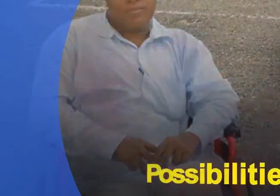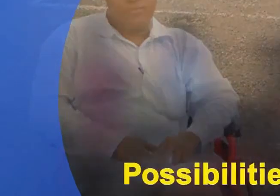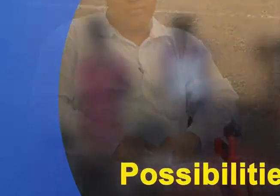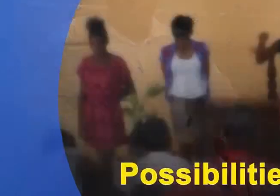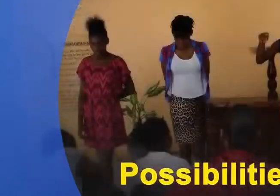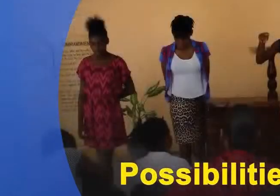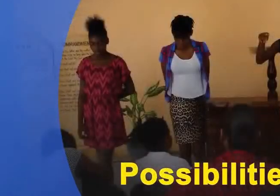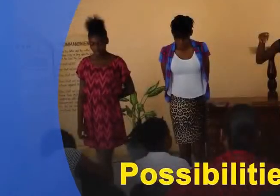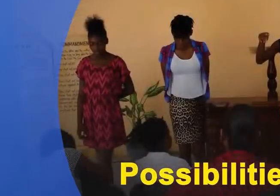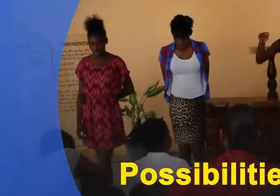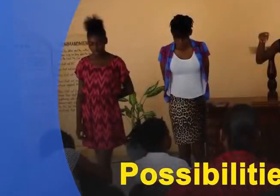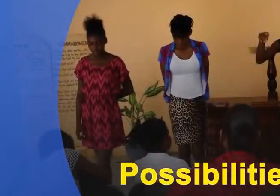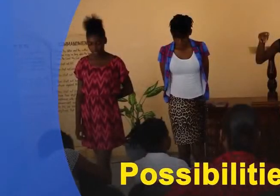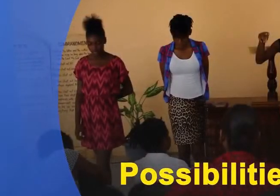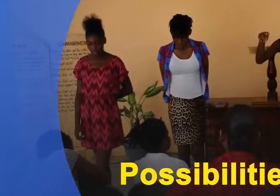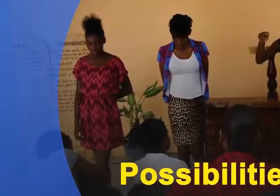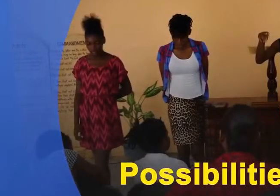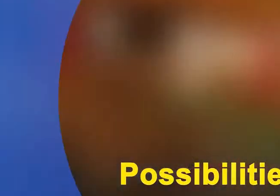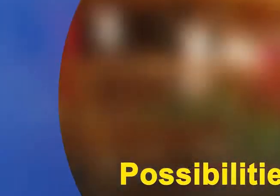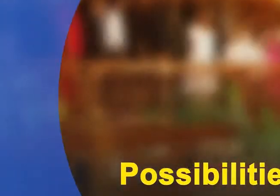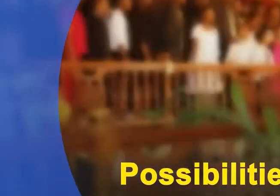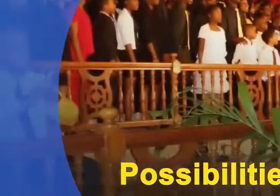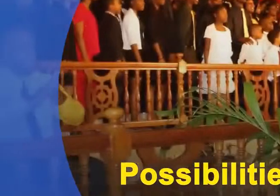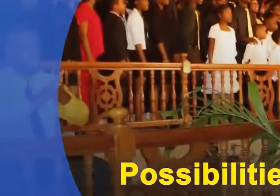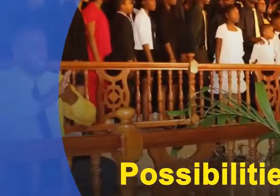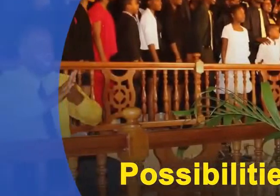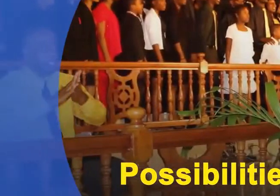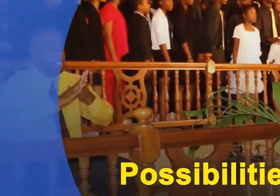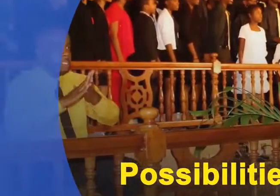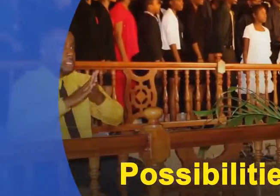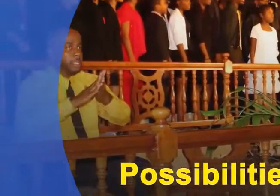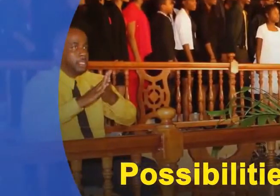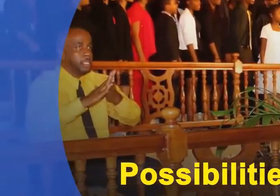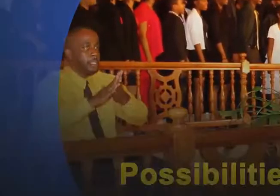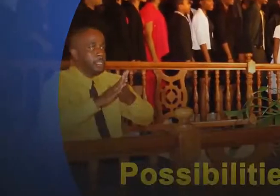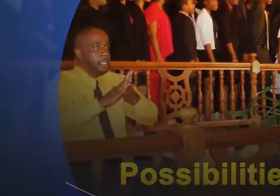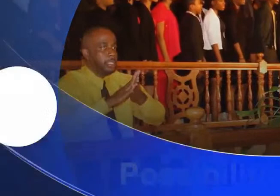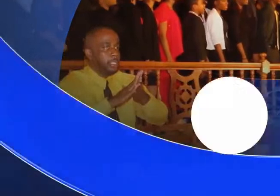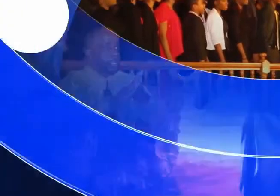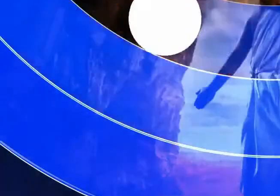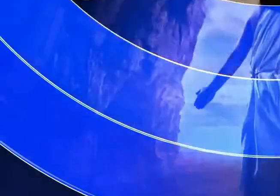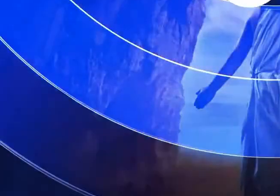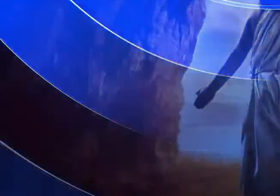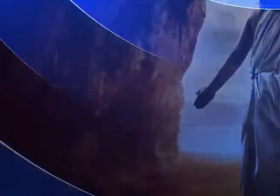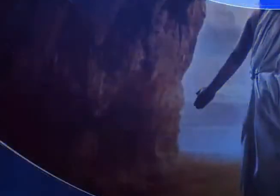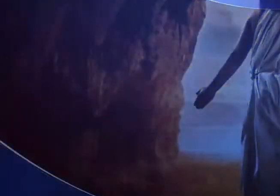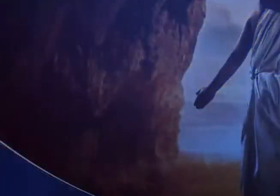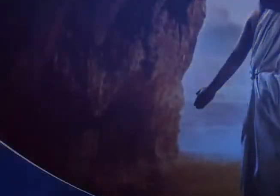choice. I am a promise to be anything God wants me to be.